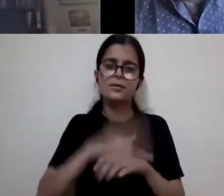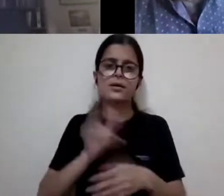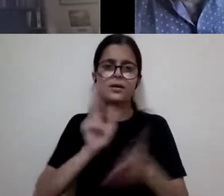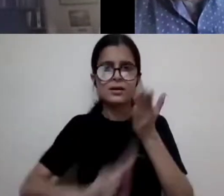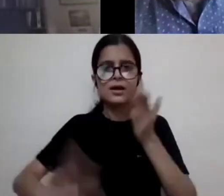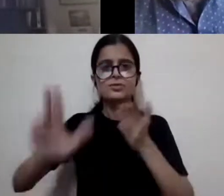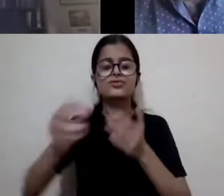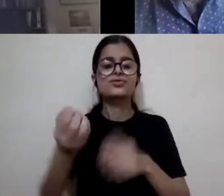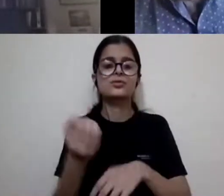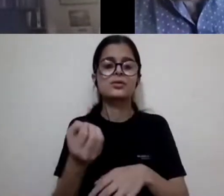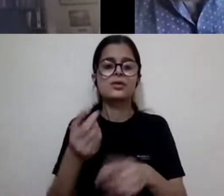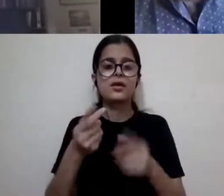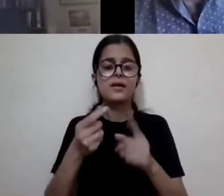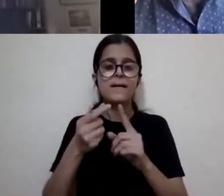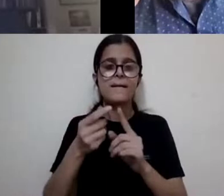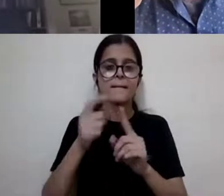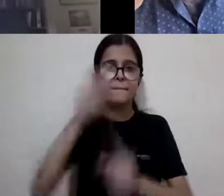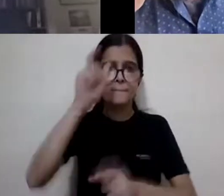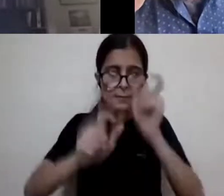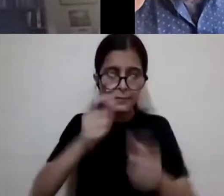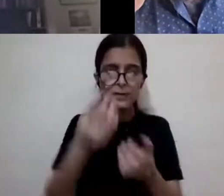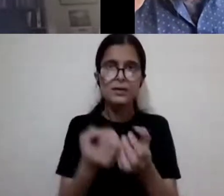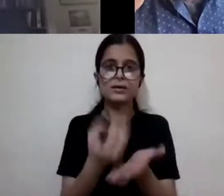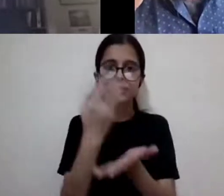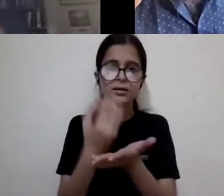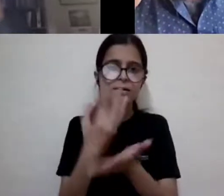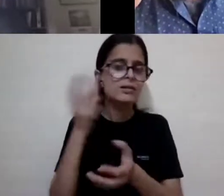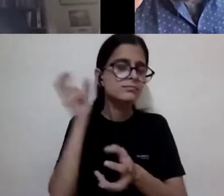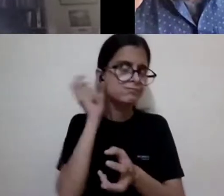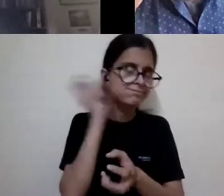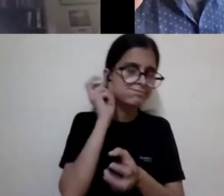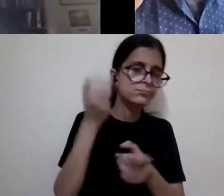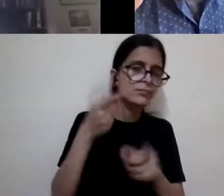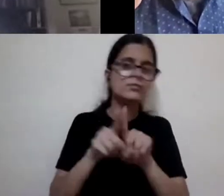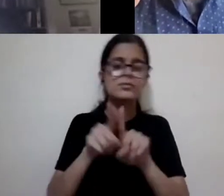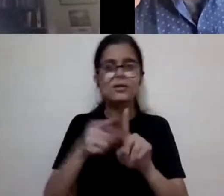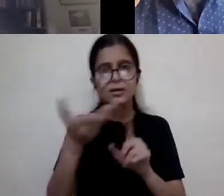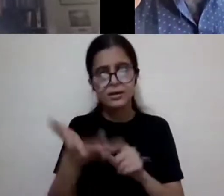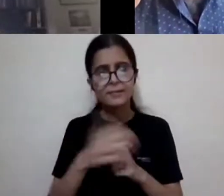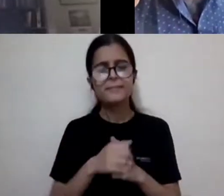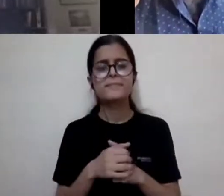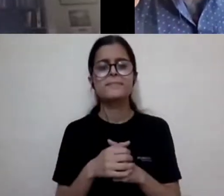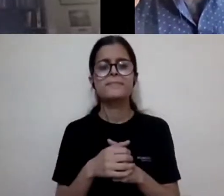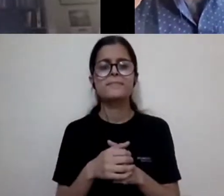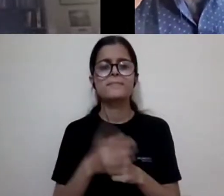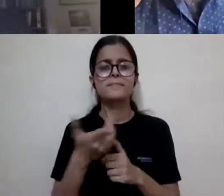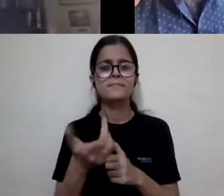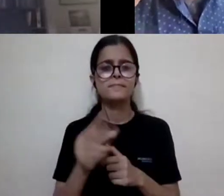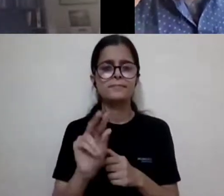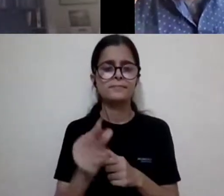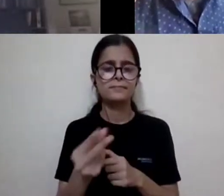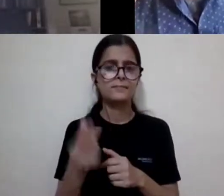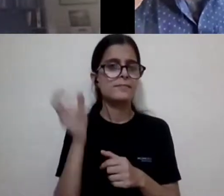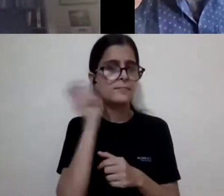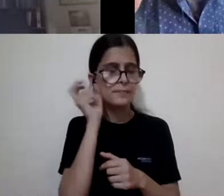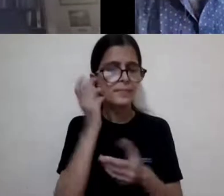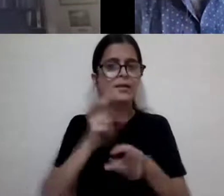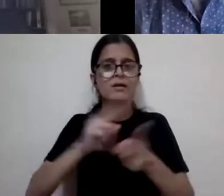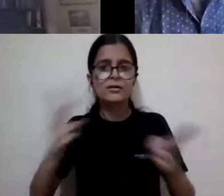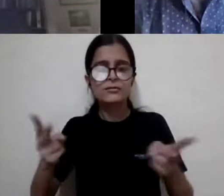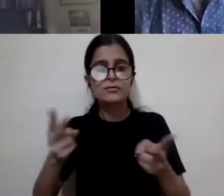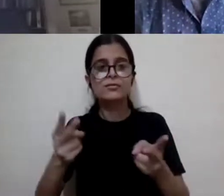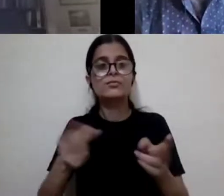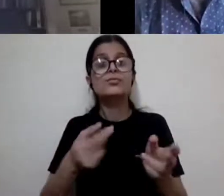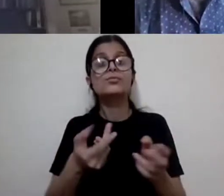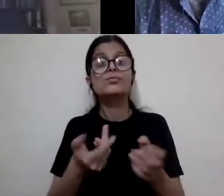radio's All Things Considered, and appeared on the morning edition of This American Life, Odyssey, The Leonard Lopate Show, and other